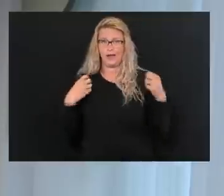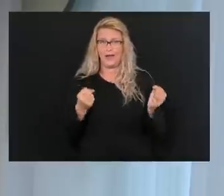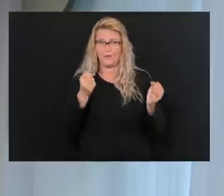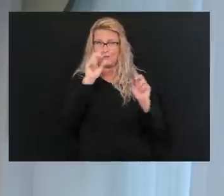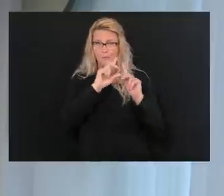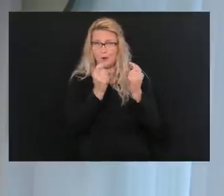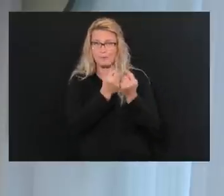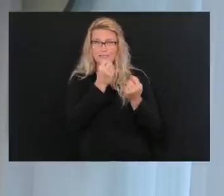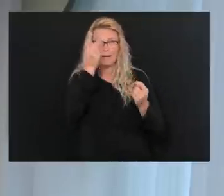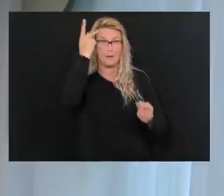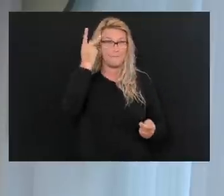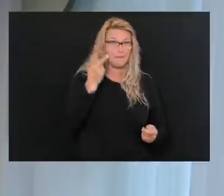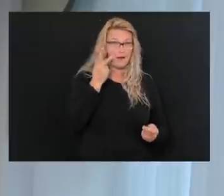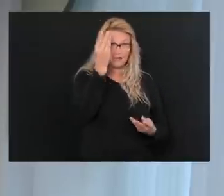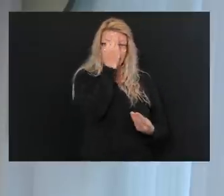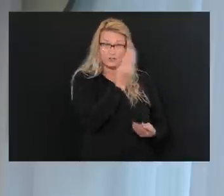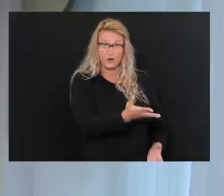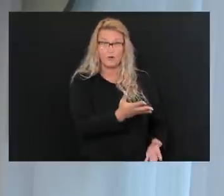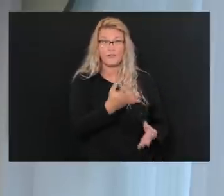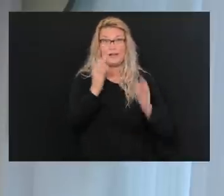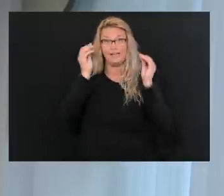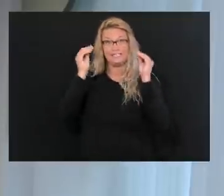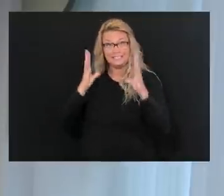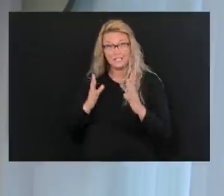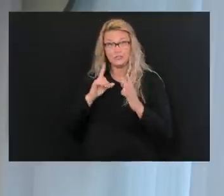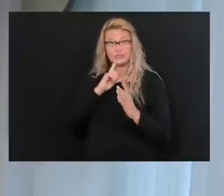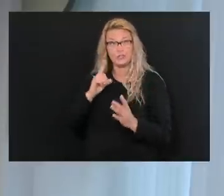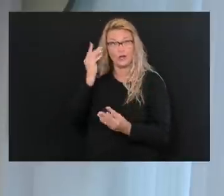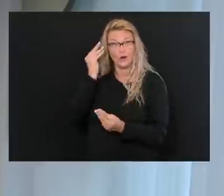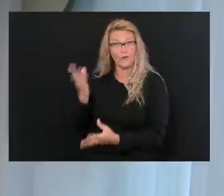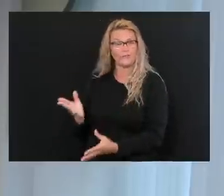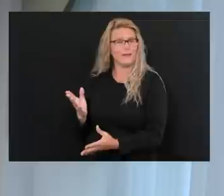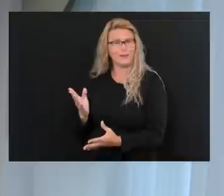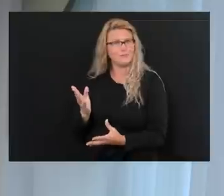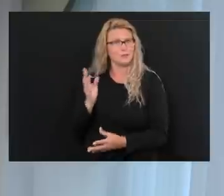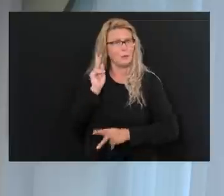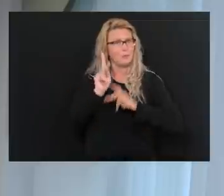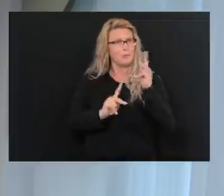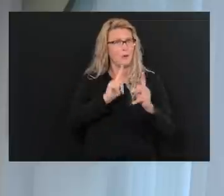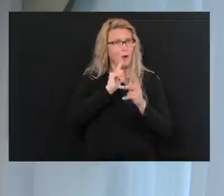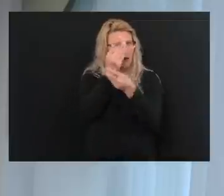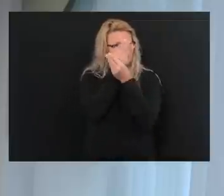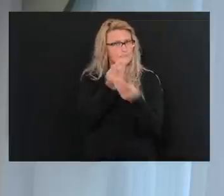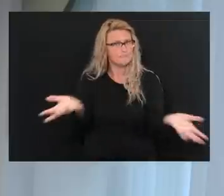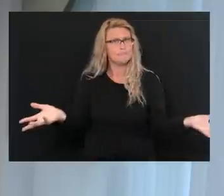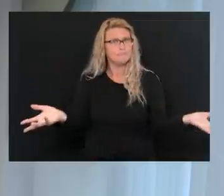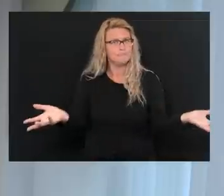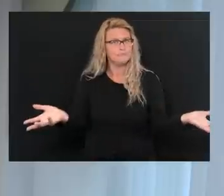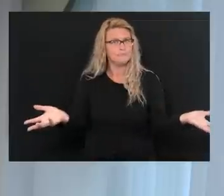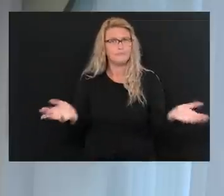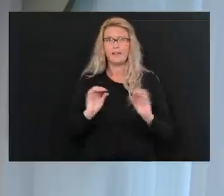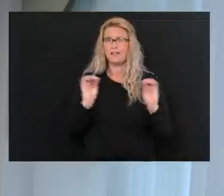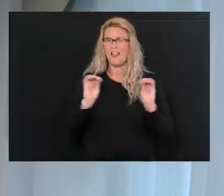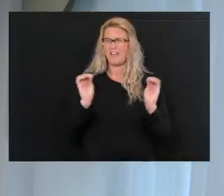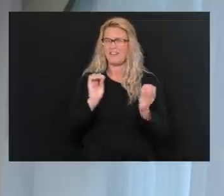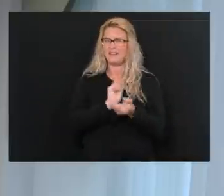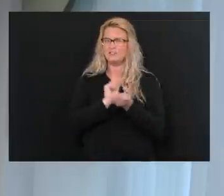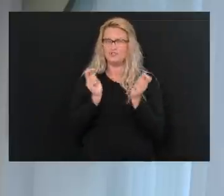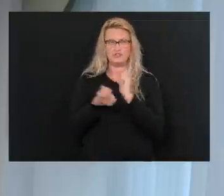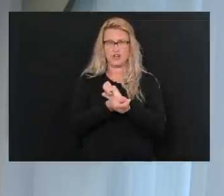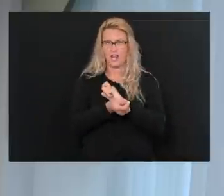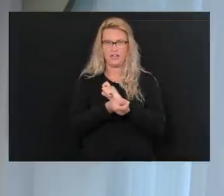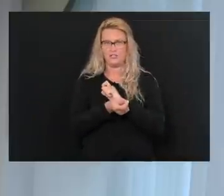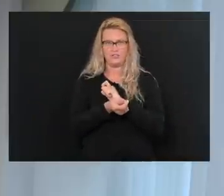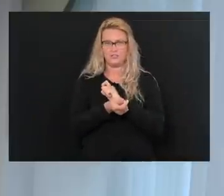notified, teachers are notified at the local level. So those are being aware at the community level. So nothing has changed as far as that